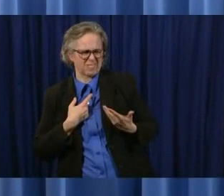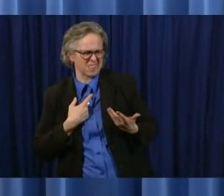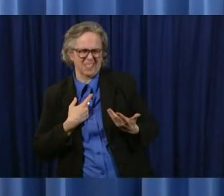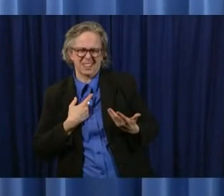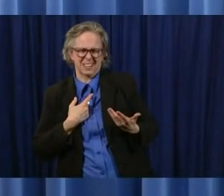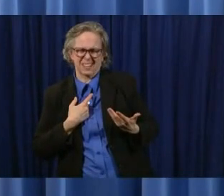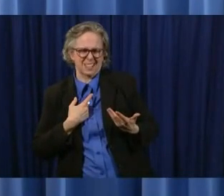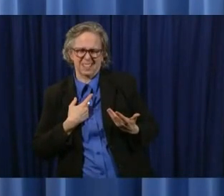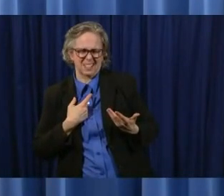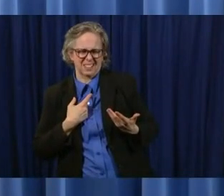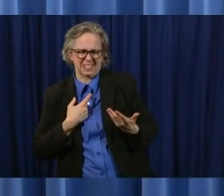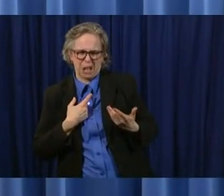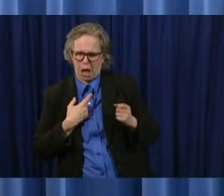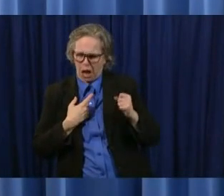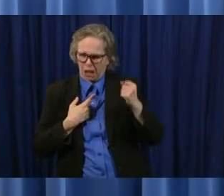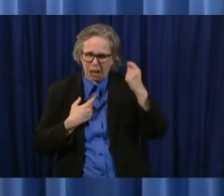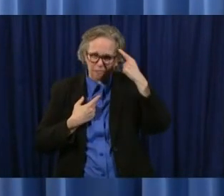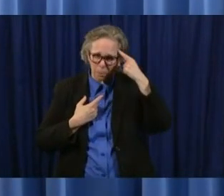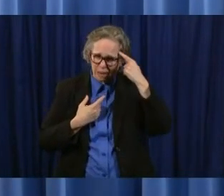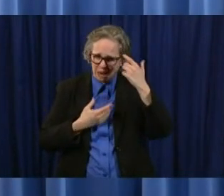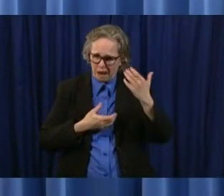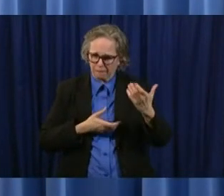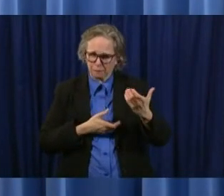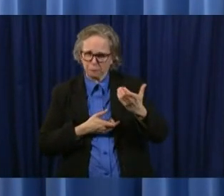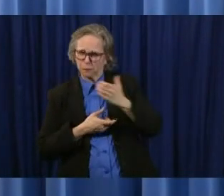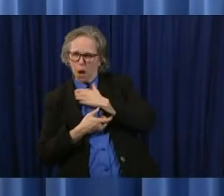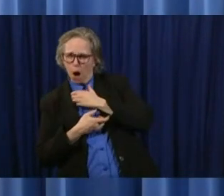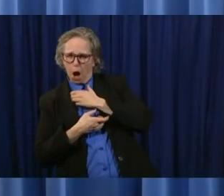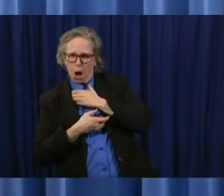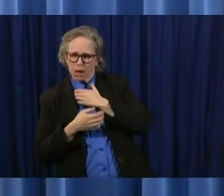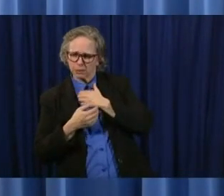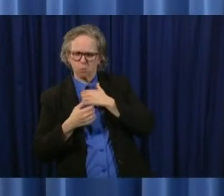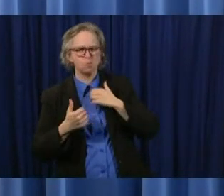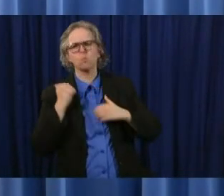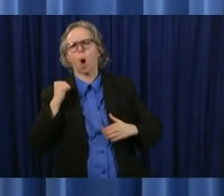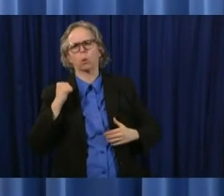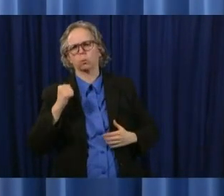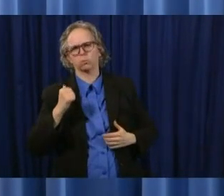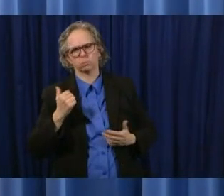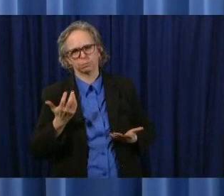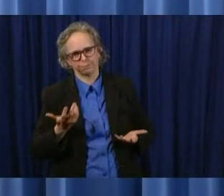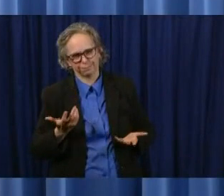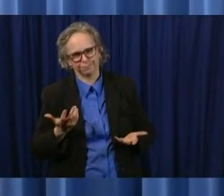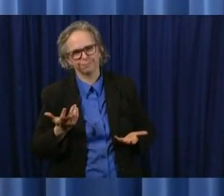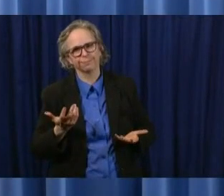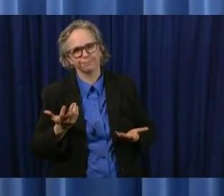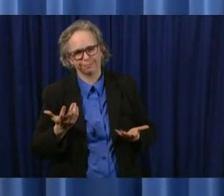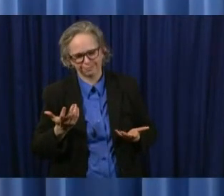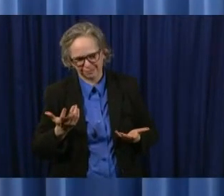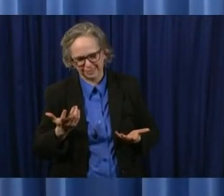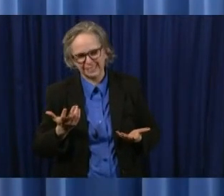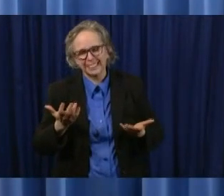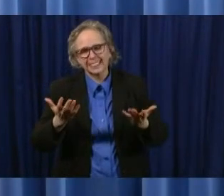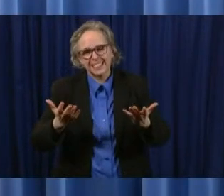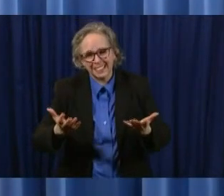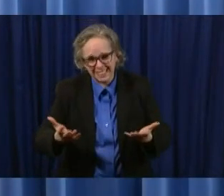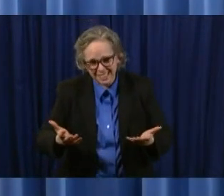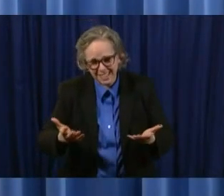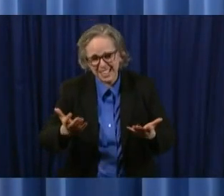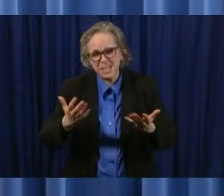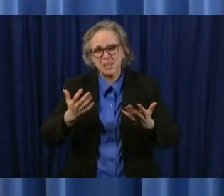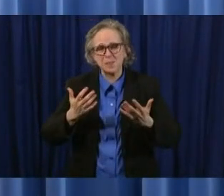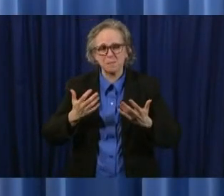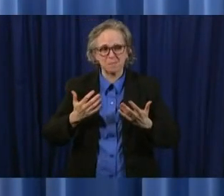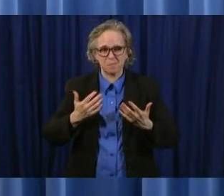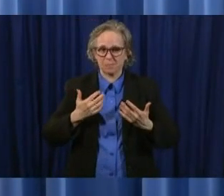government mandate too far and it's just too much and i'm not i just this isn't this is this is